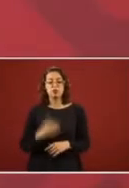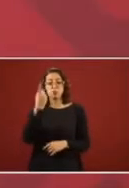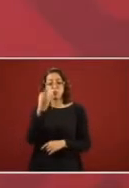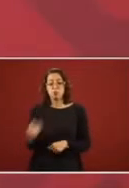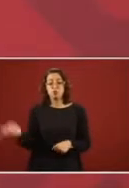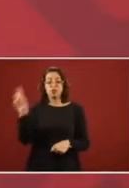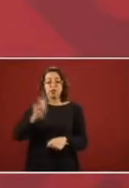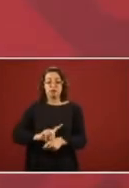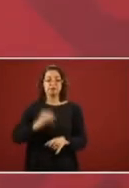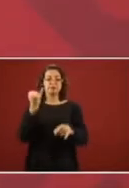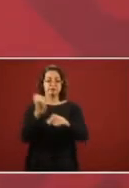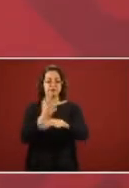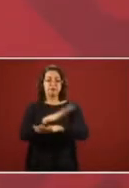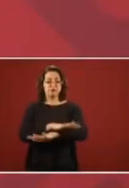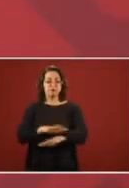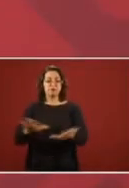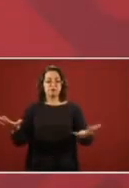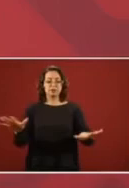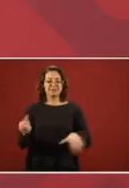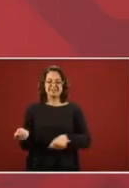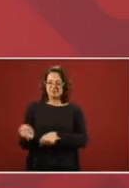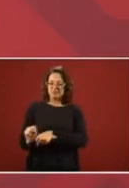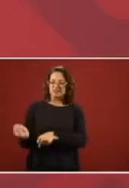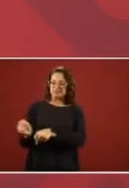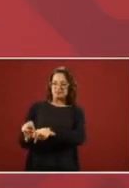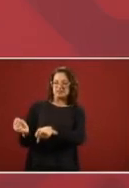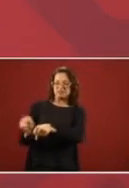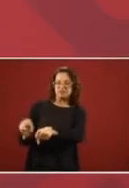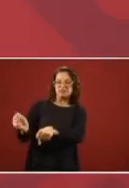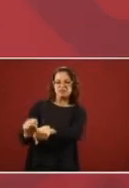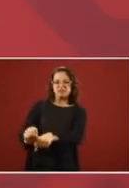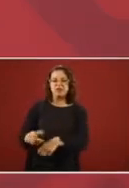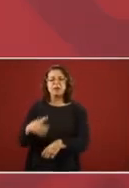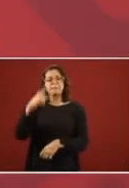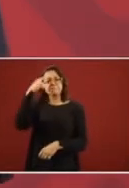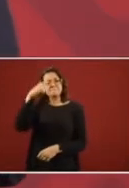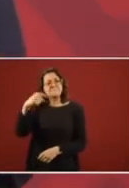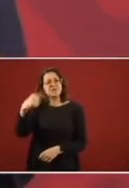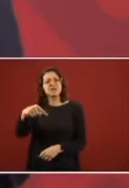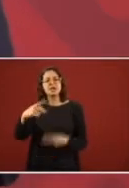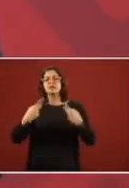So that the people